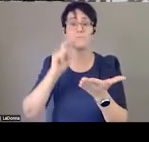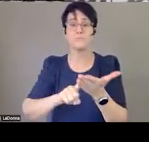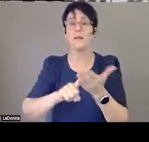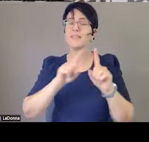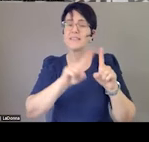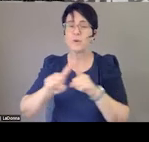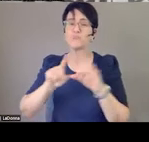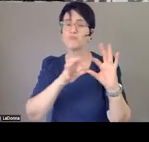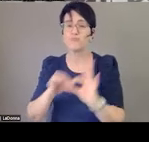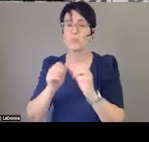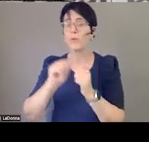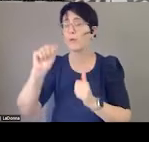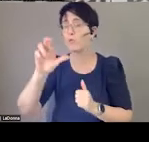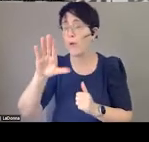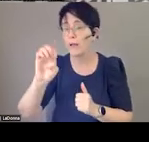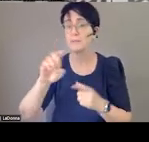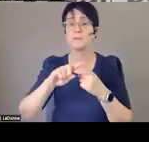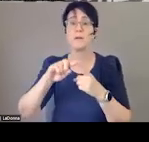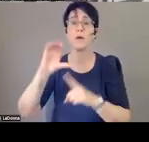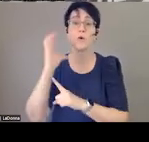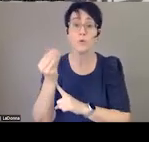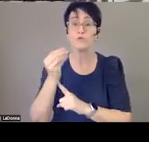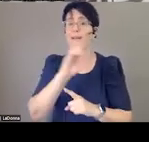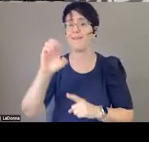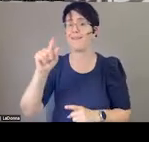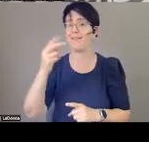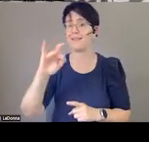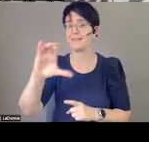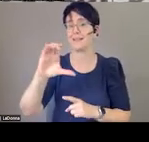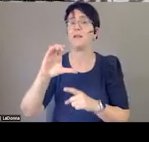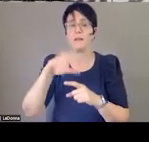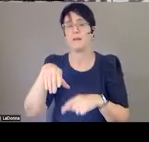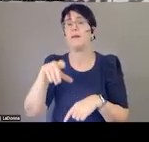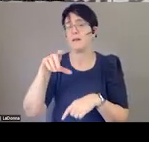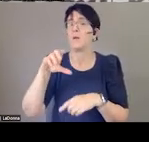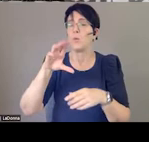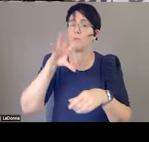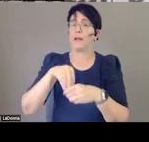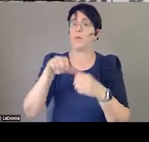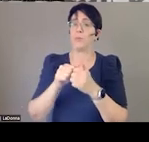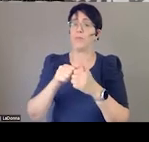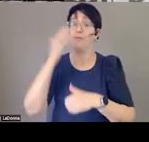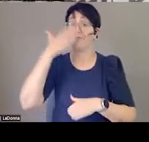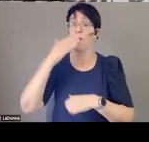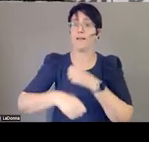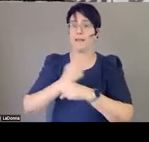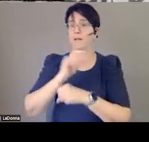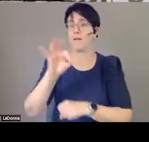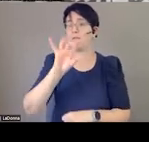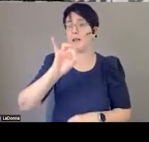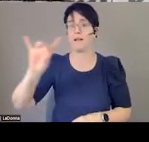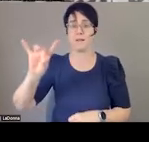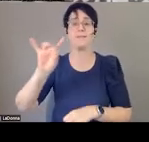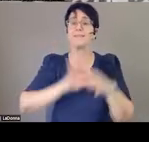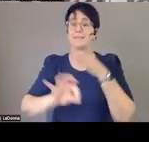And of course, Vic is right. It is easier to build it in and bake it in instead of going back to try to